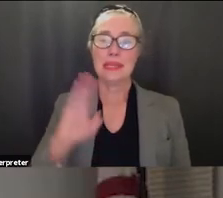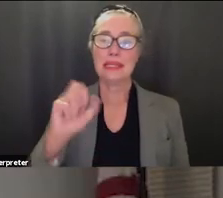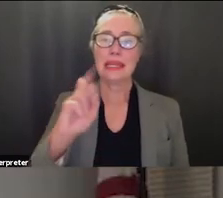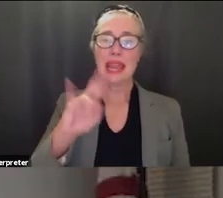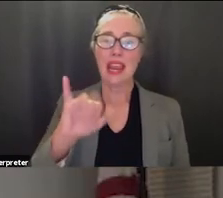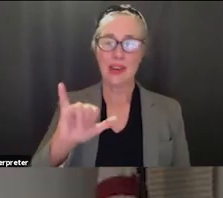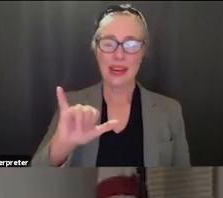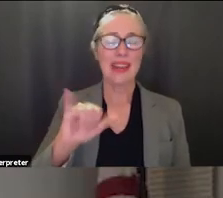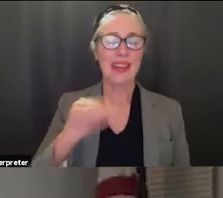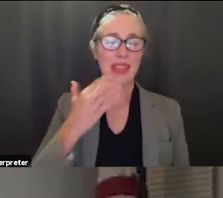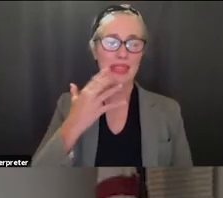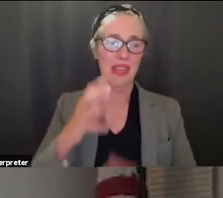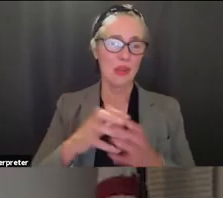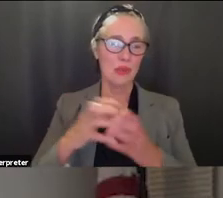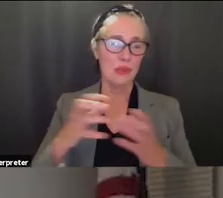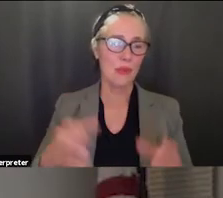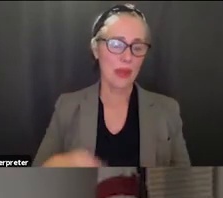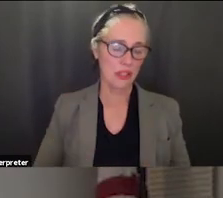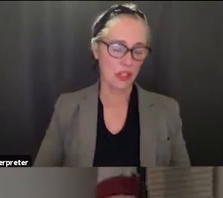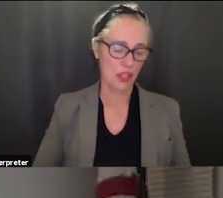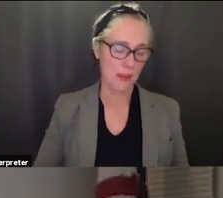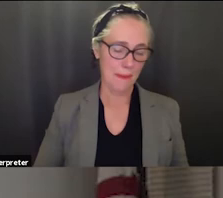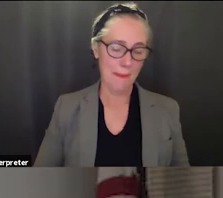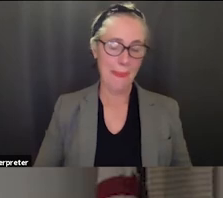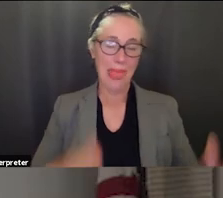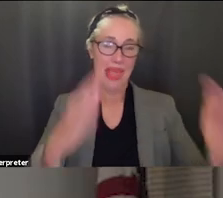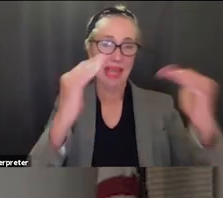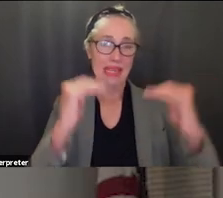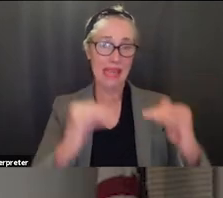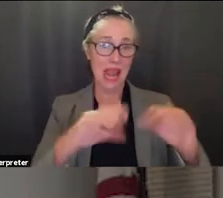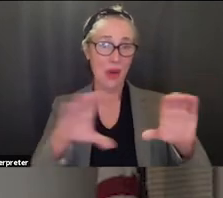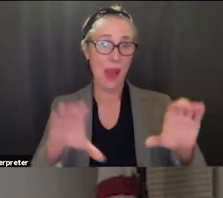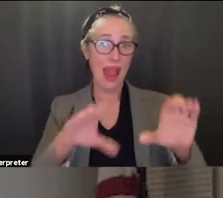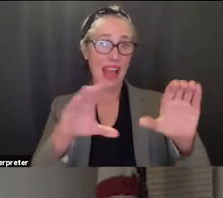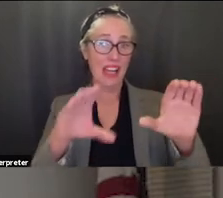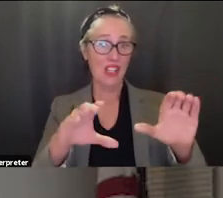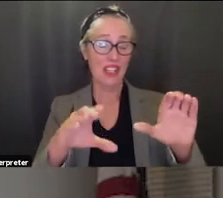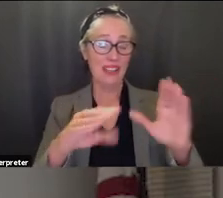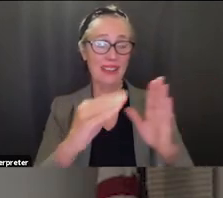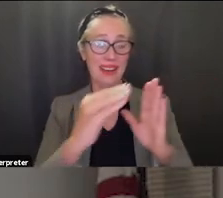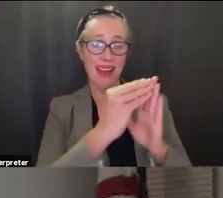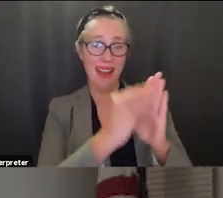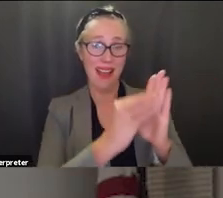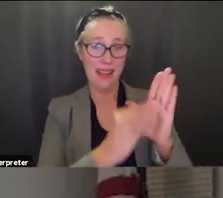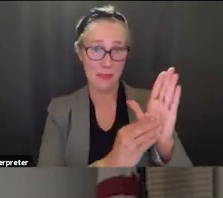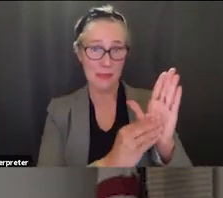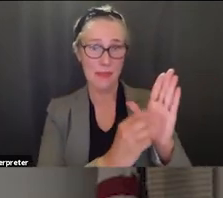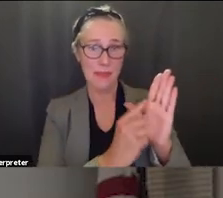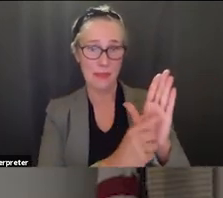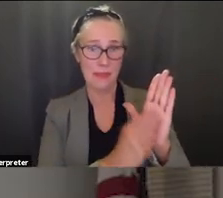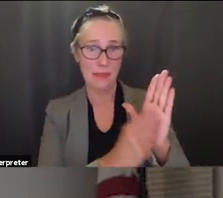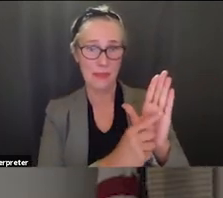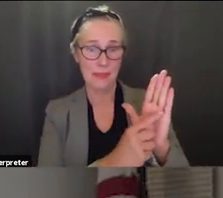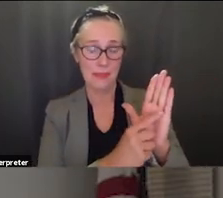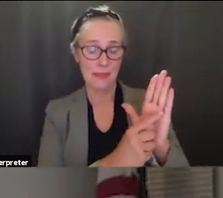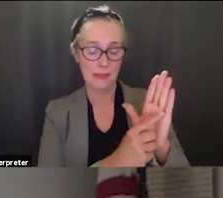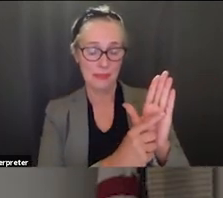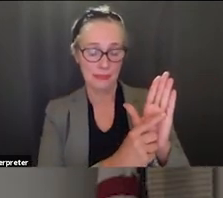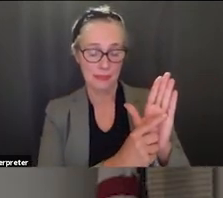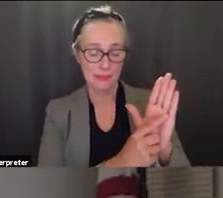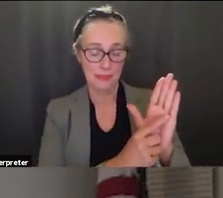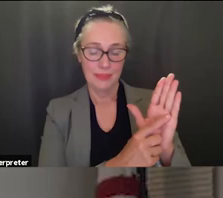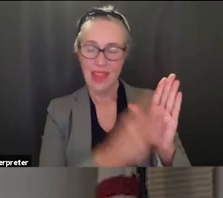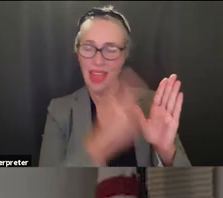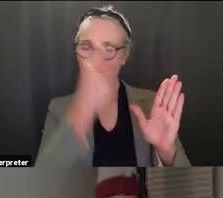um we now move on to the action agenda item which uh is so fascinating